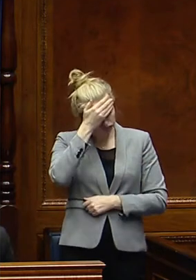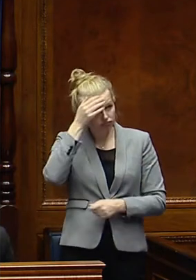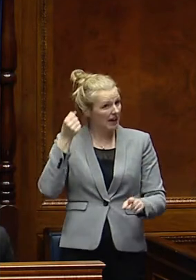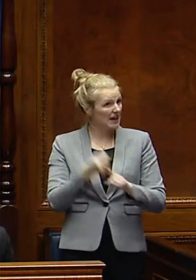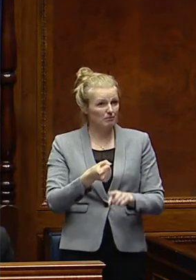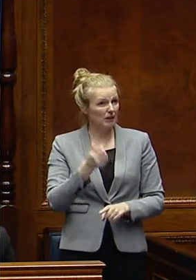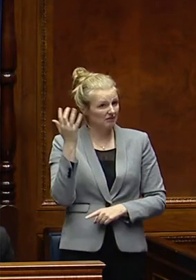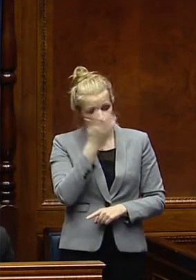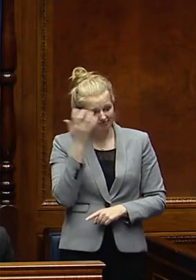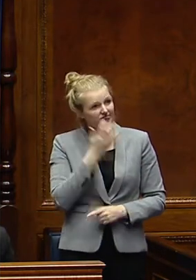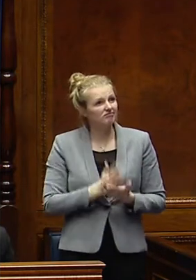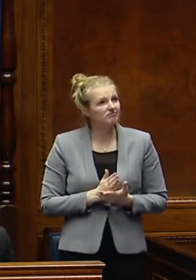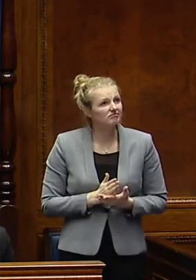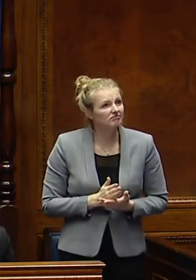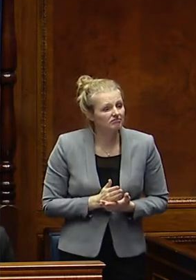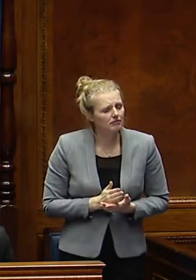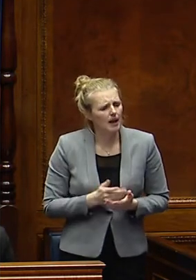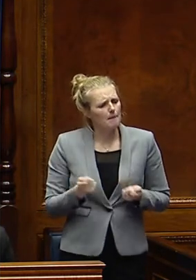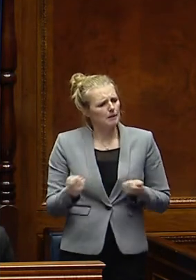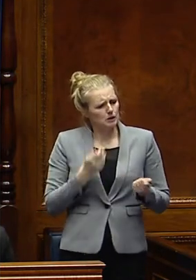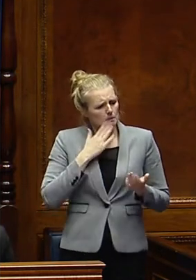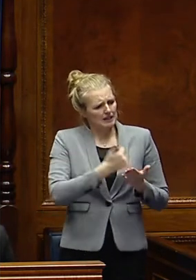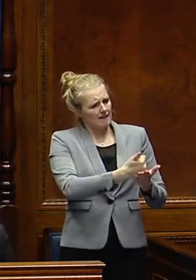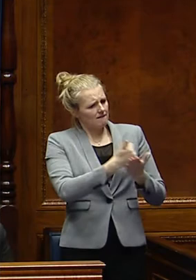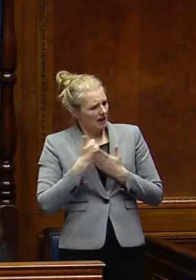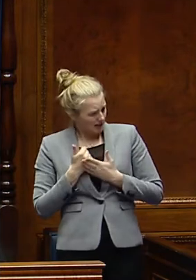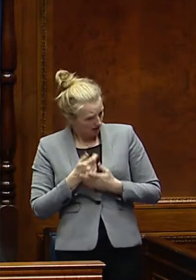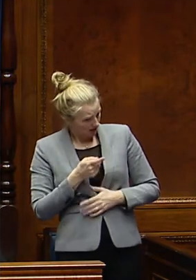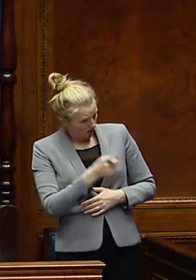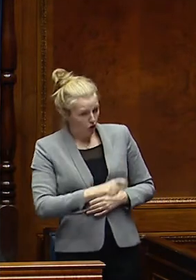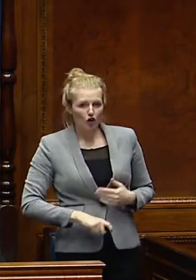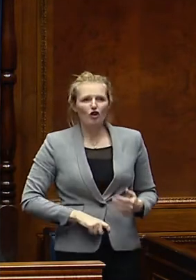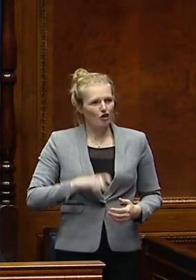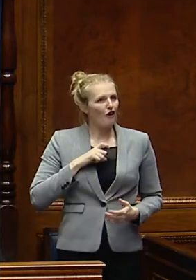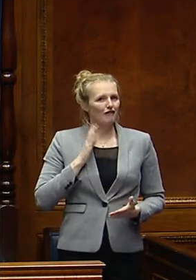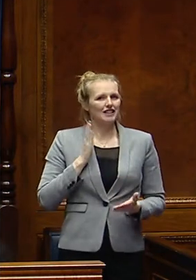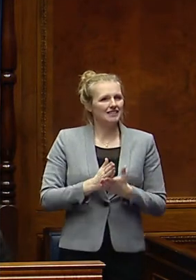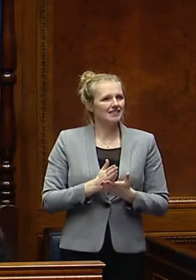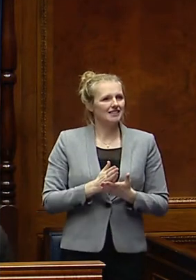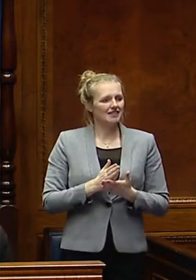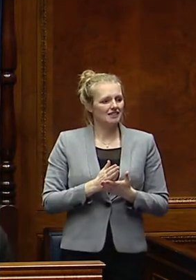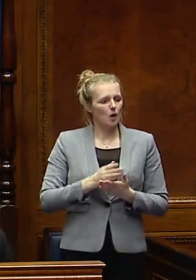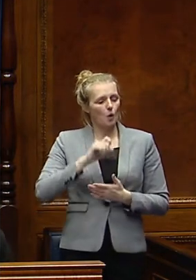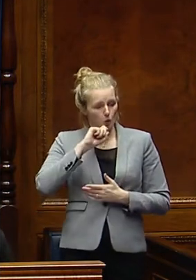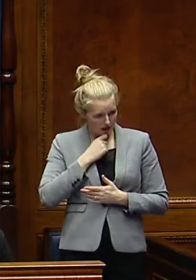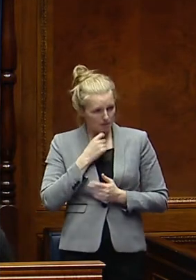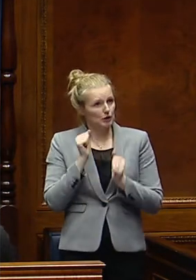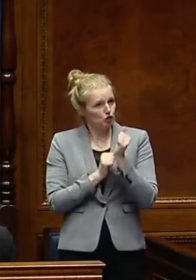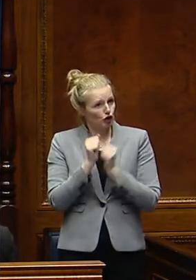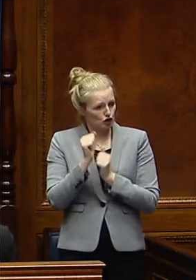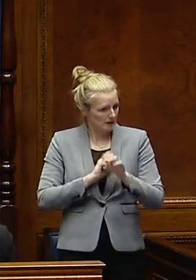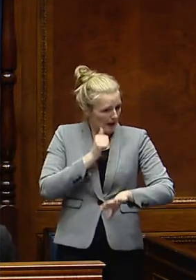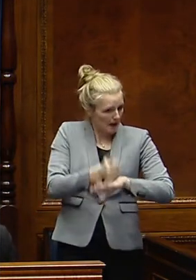respective constituencies. Can the minister advise if she is confident that the IT infrastructure for